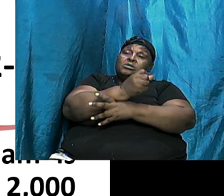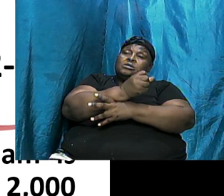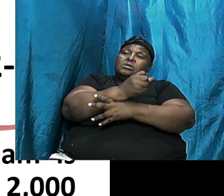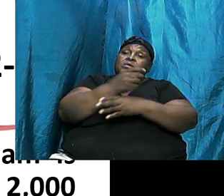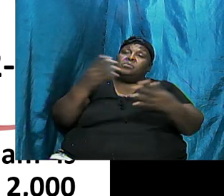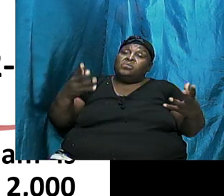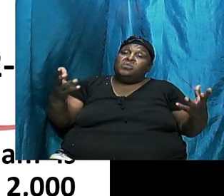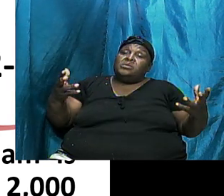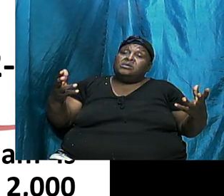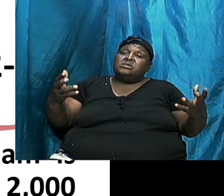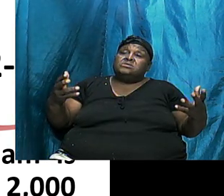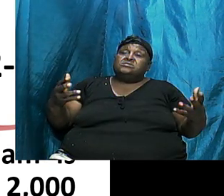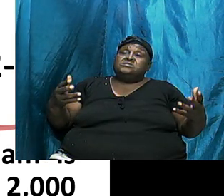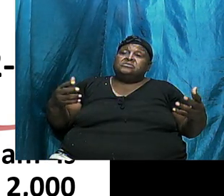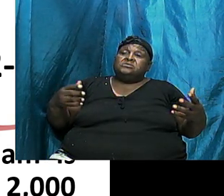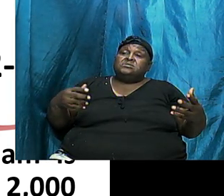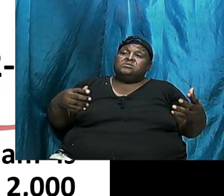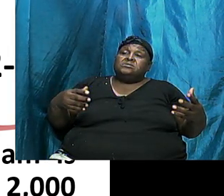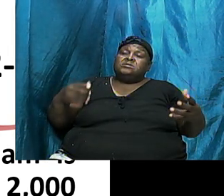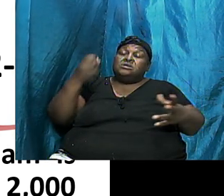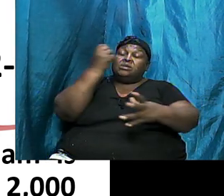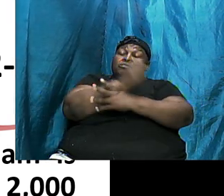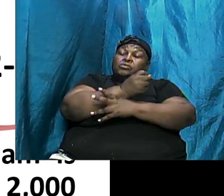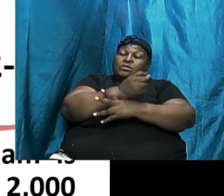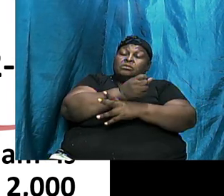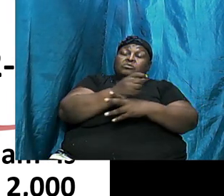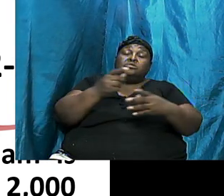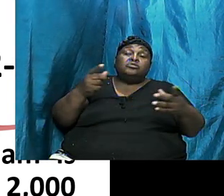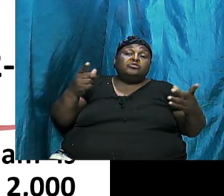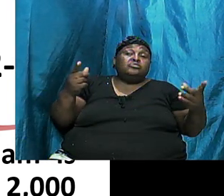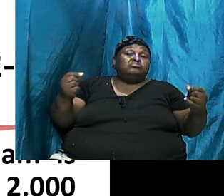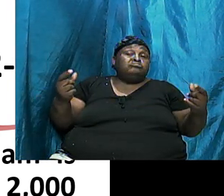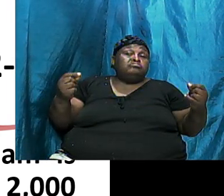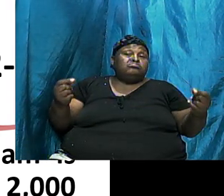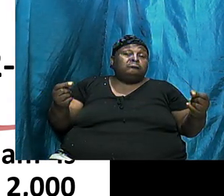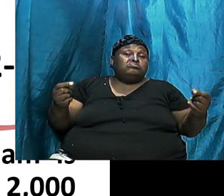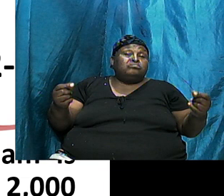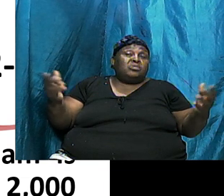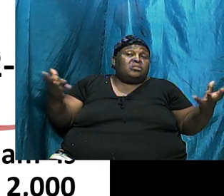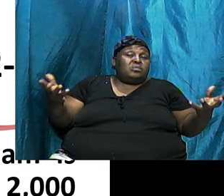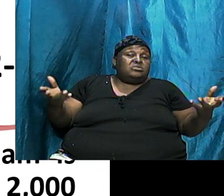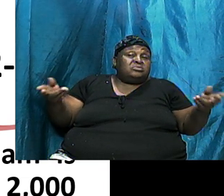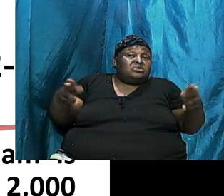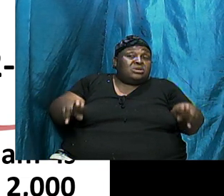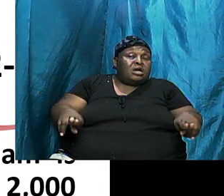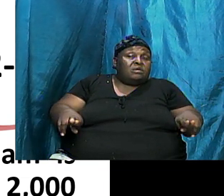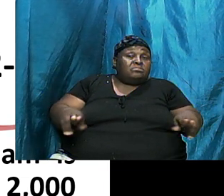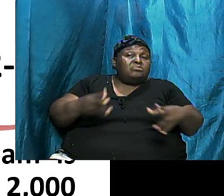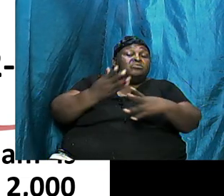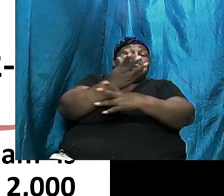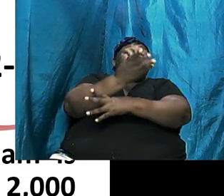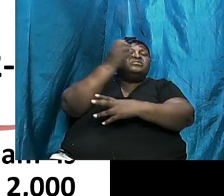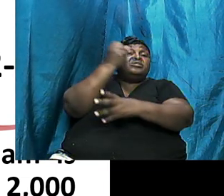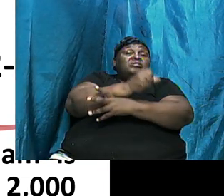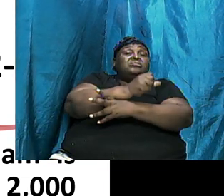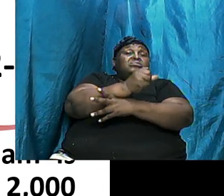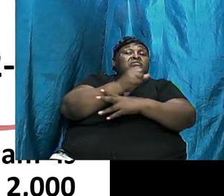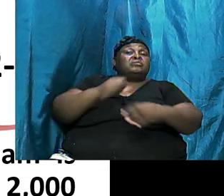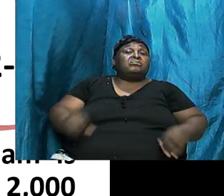Is Going To Do What Is Going To Be Accomplished Through Him His Role In The